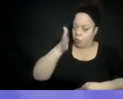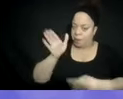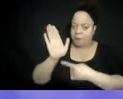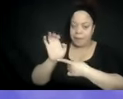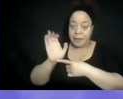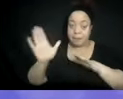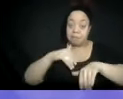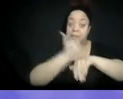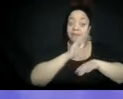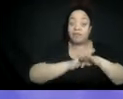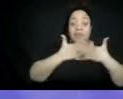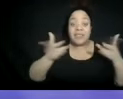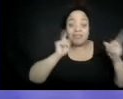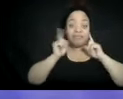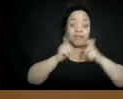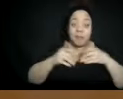After this one, yeah.